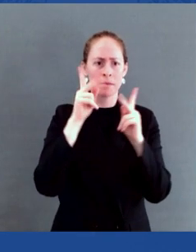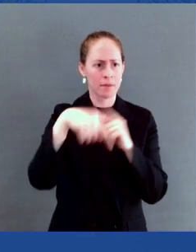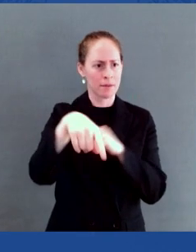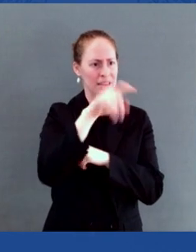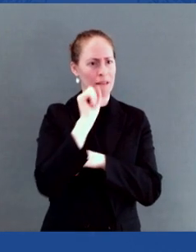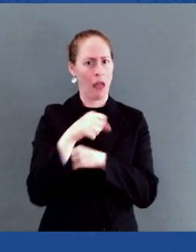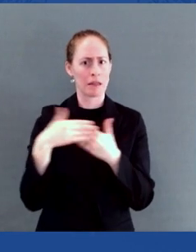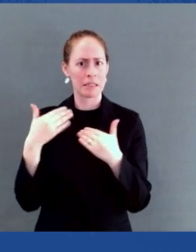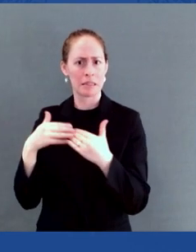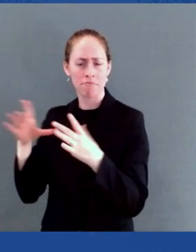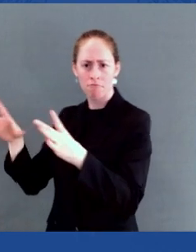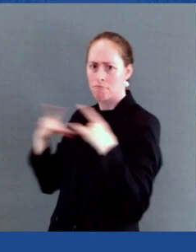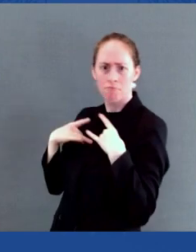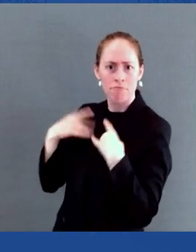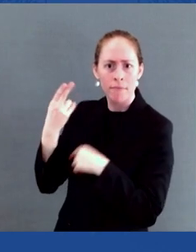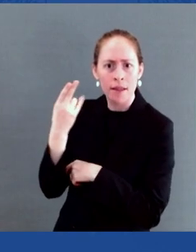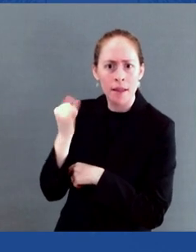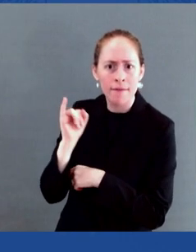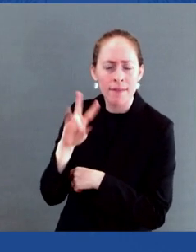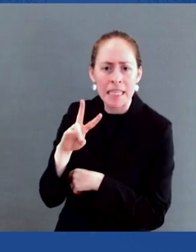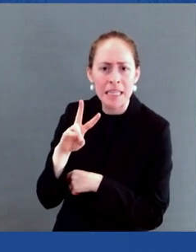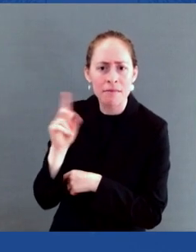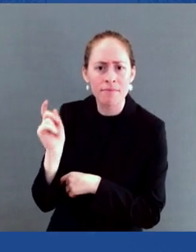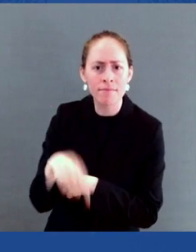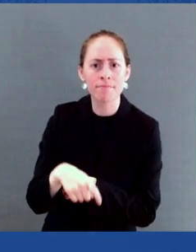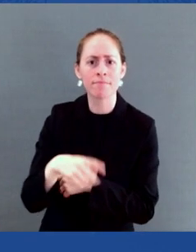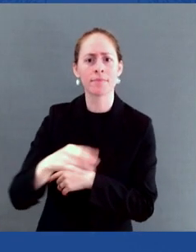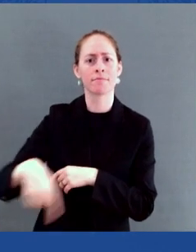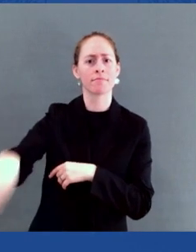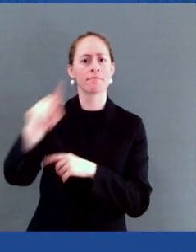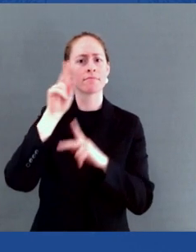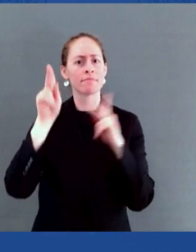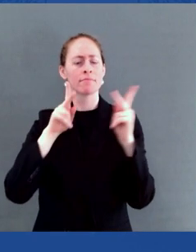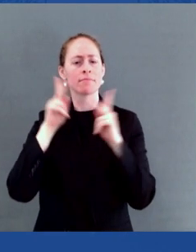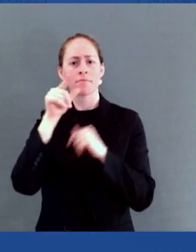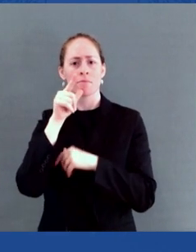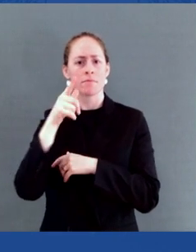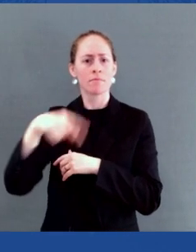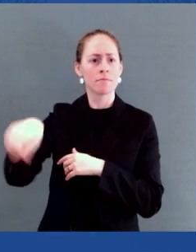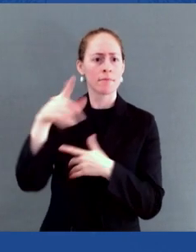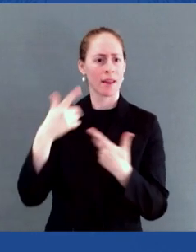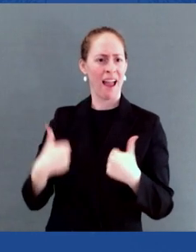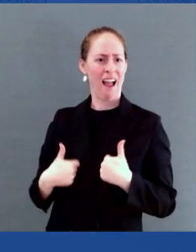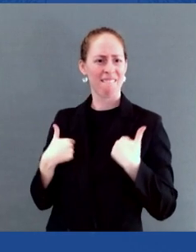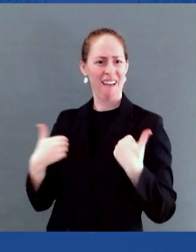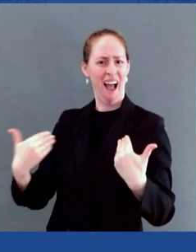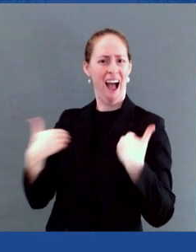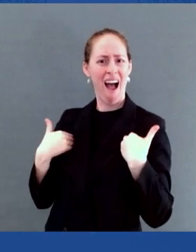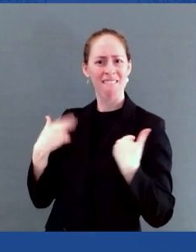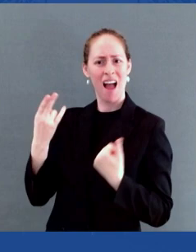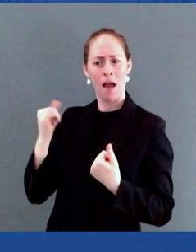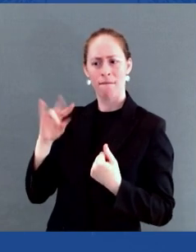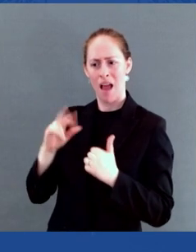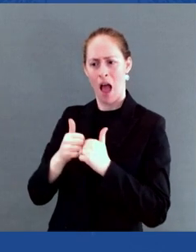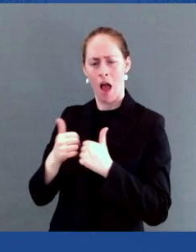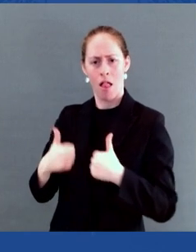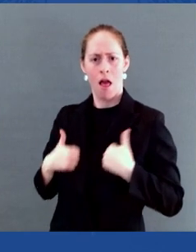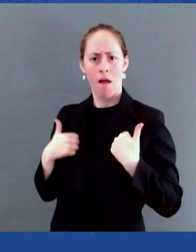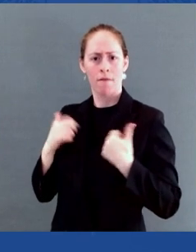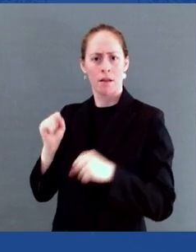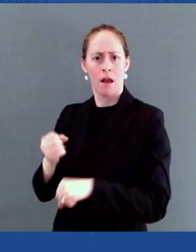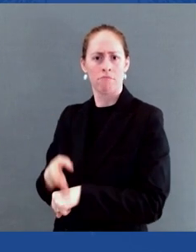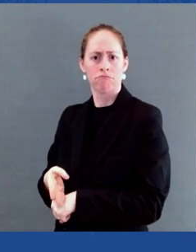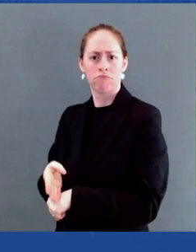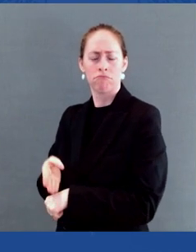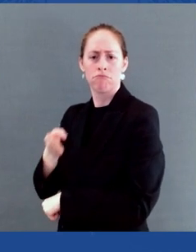and living with HIV, breaking down the stigma and disinformation that still exists around HIV-AIDS.